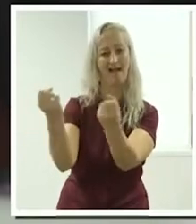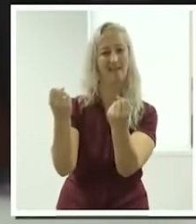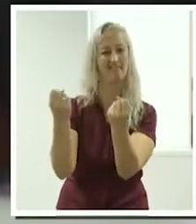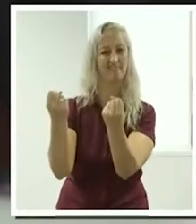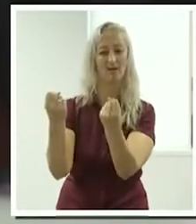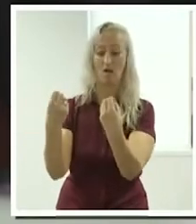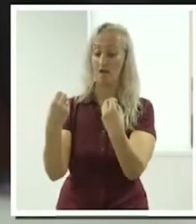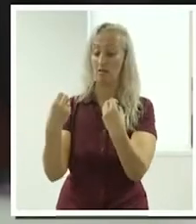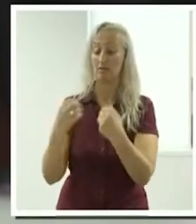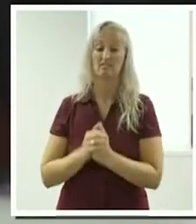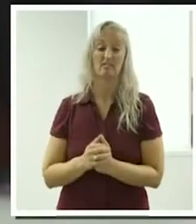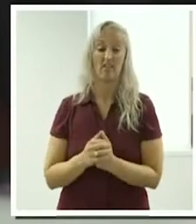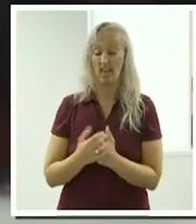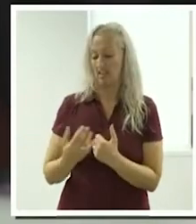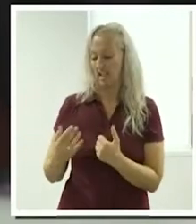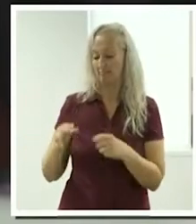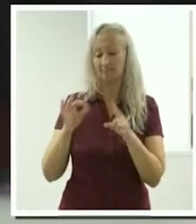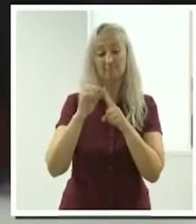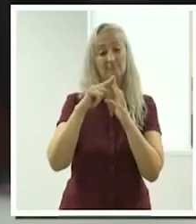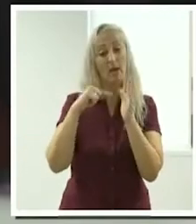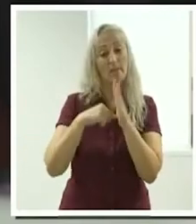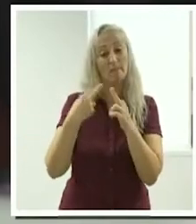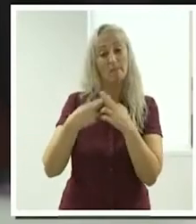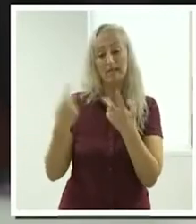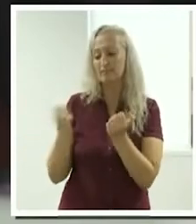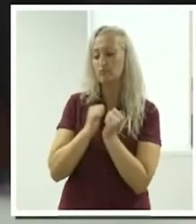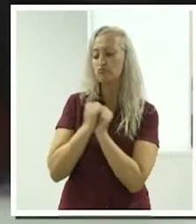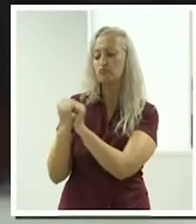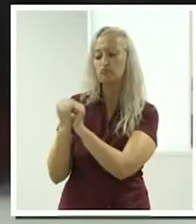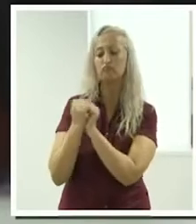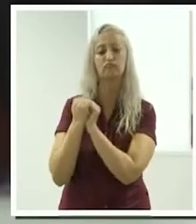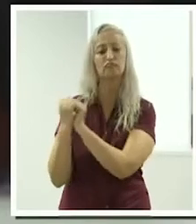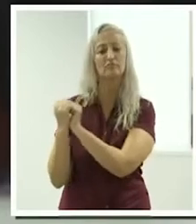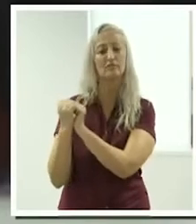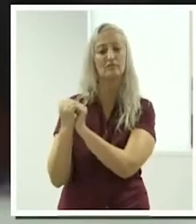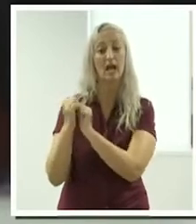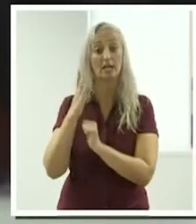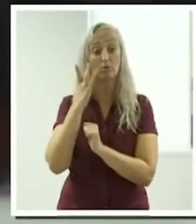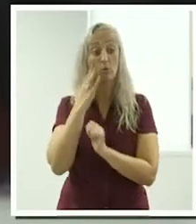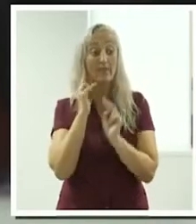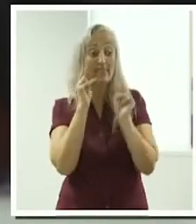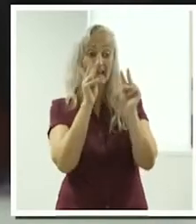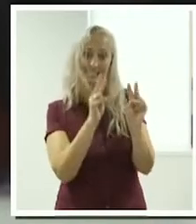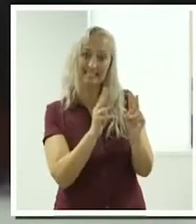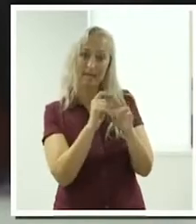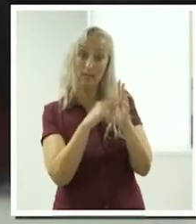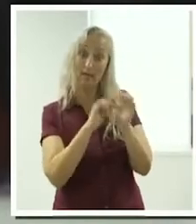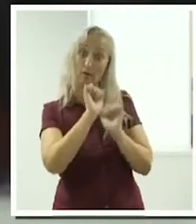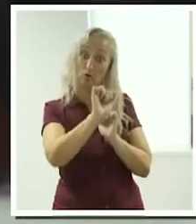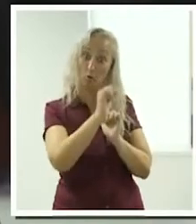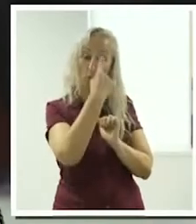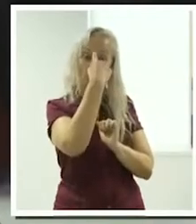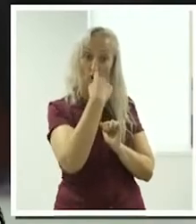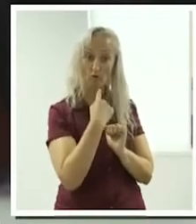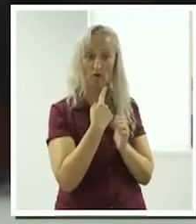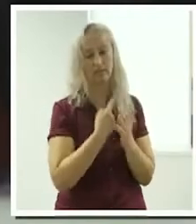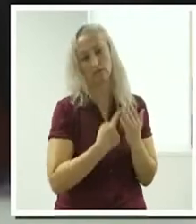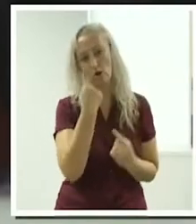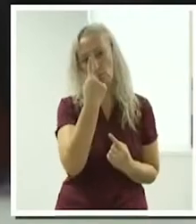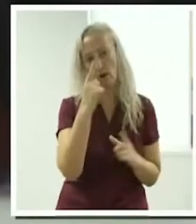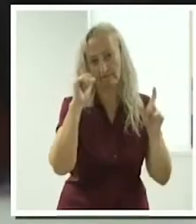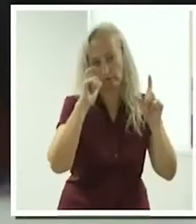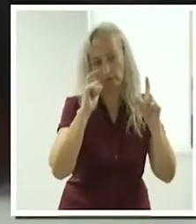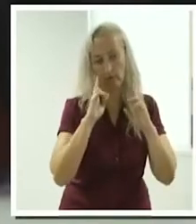pets and for them to see a pet on your profile, you only get one picture, of course.